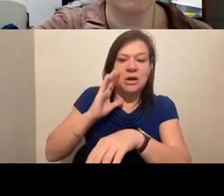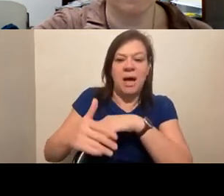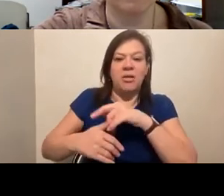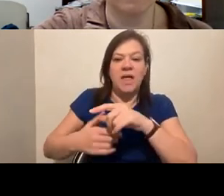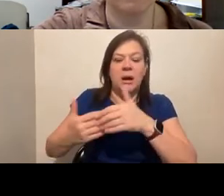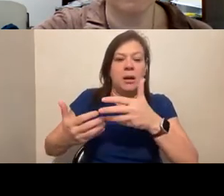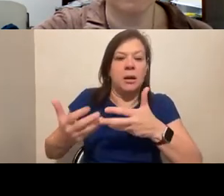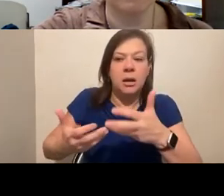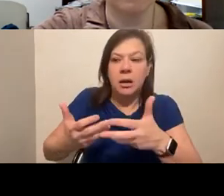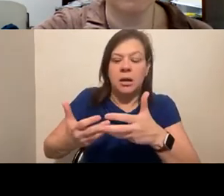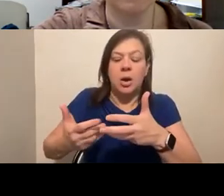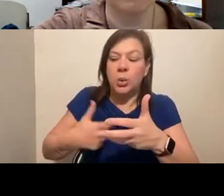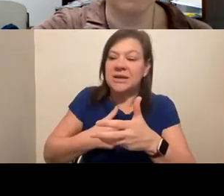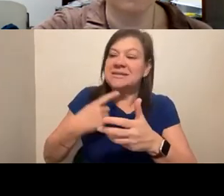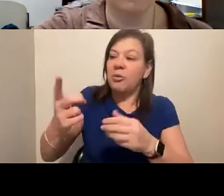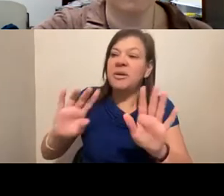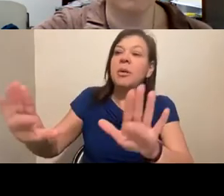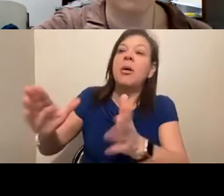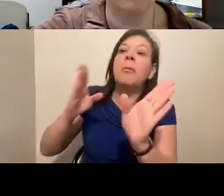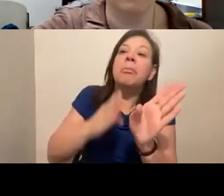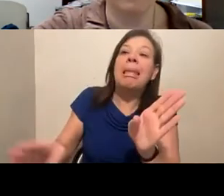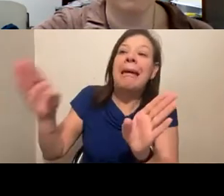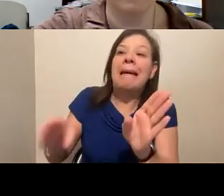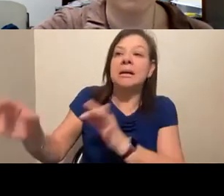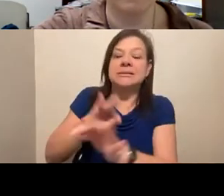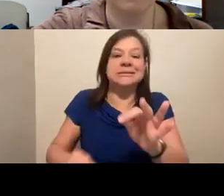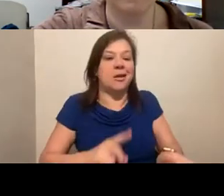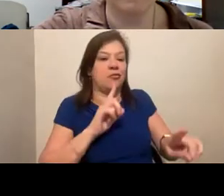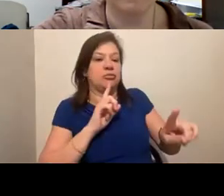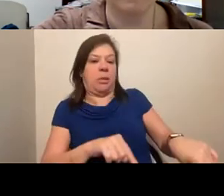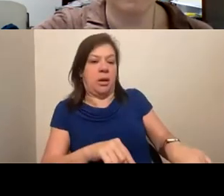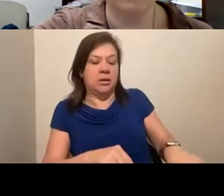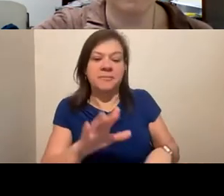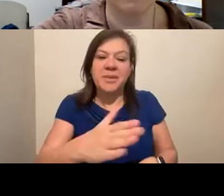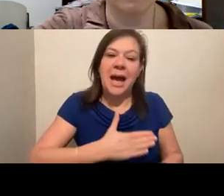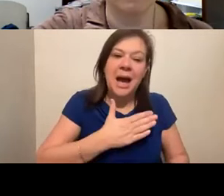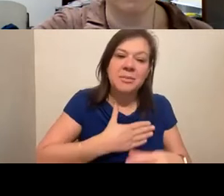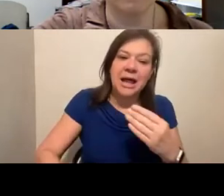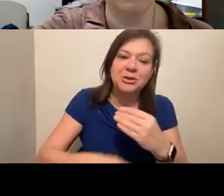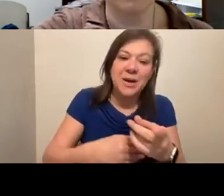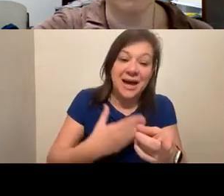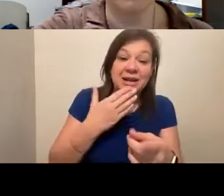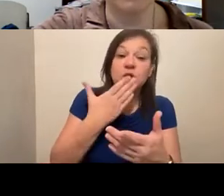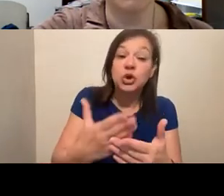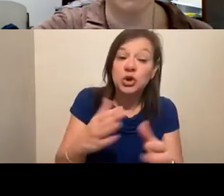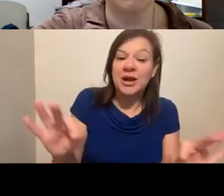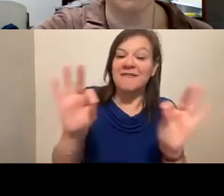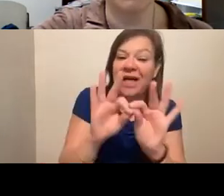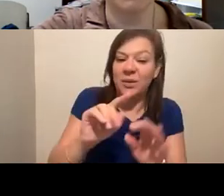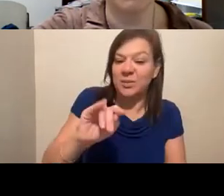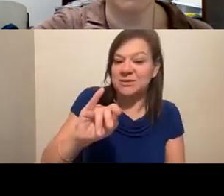anticipate as opposed to merely react. I'm really happy that you added a good value, Tina, that, you know,